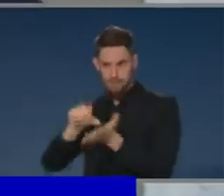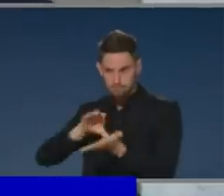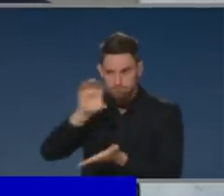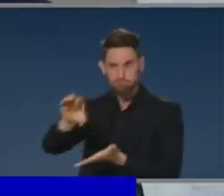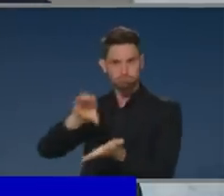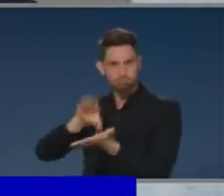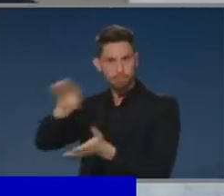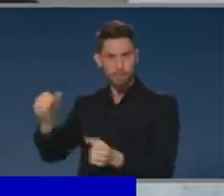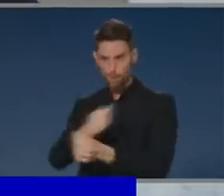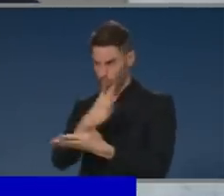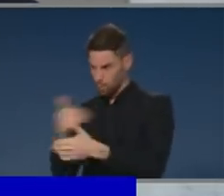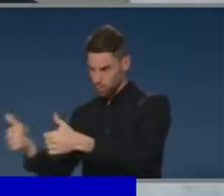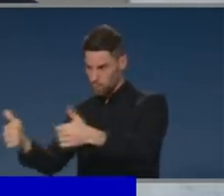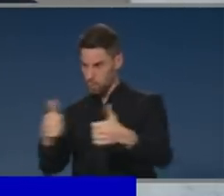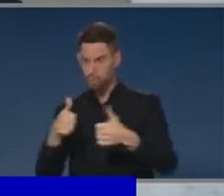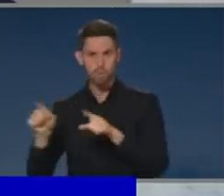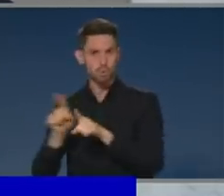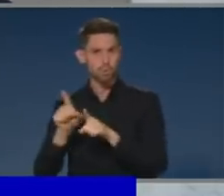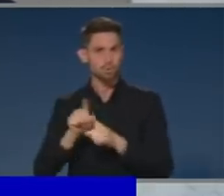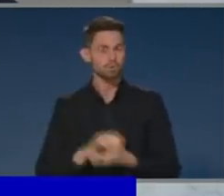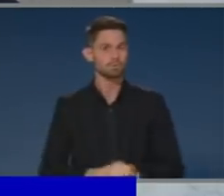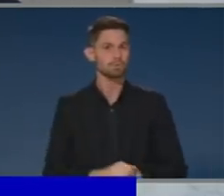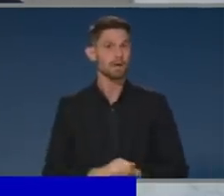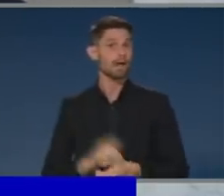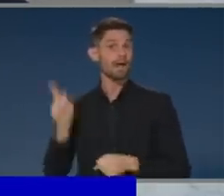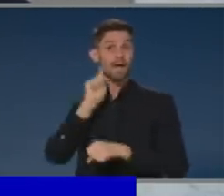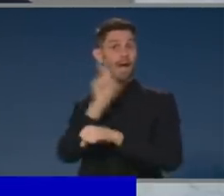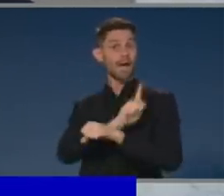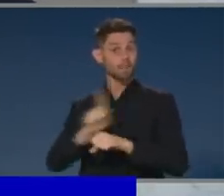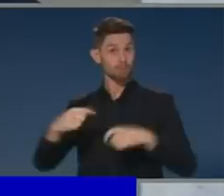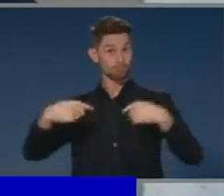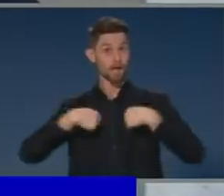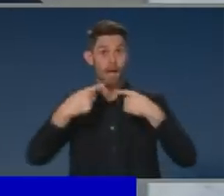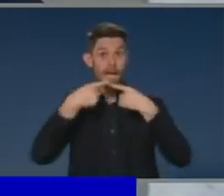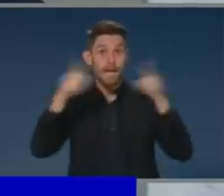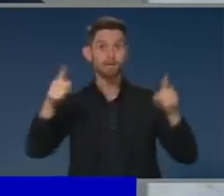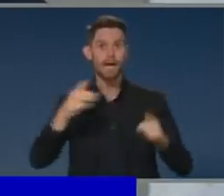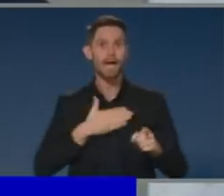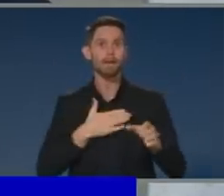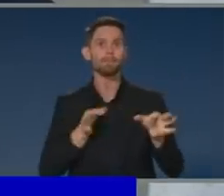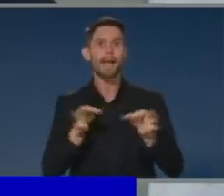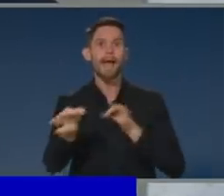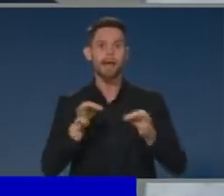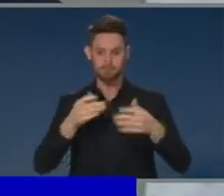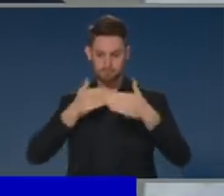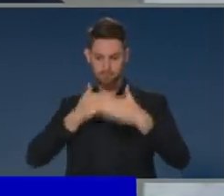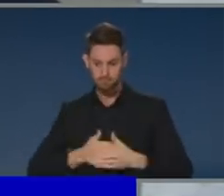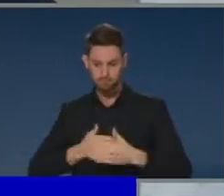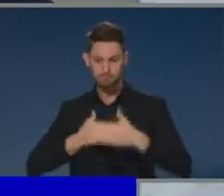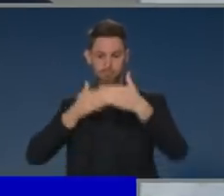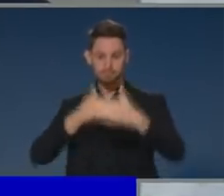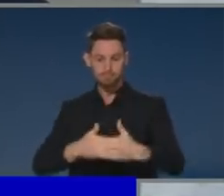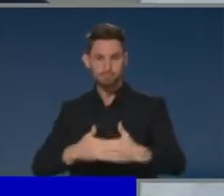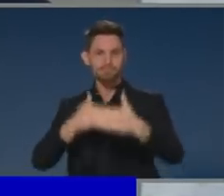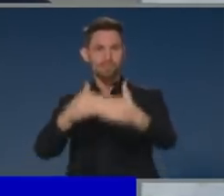time last week, we made the decisions to put the framework together, which is now being followed, those three steps, which is reopening